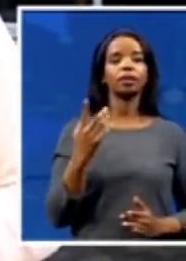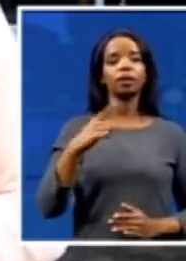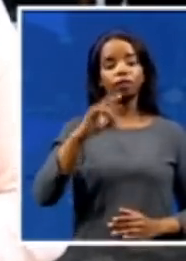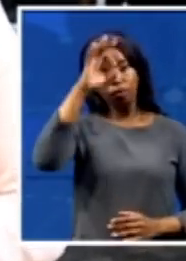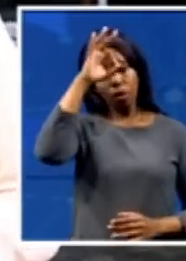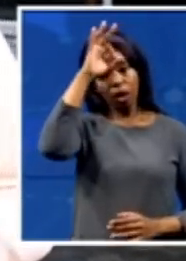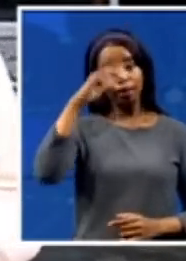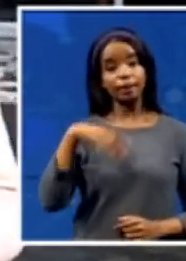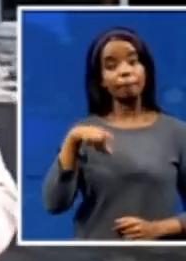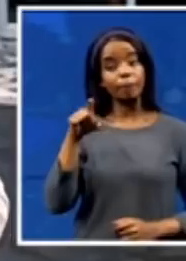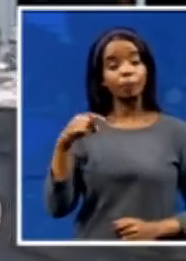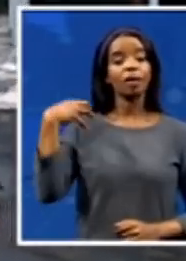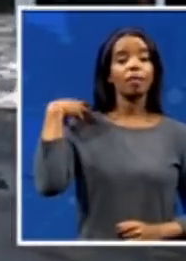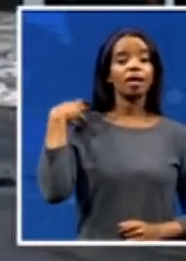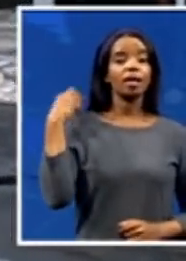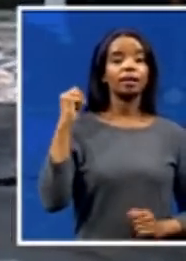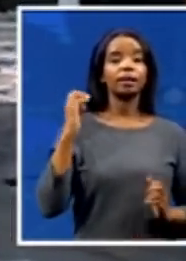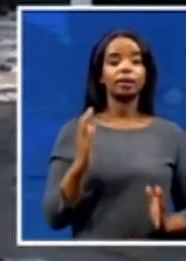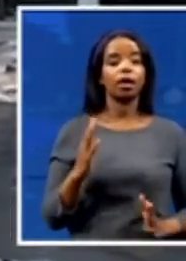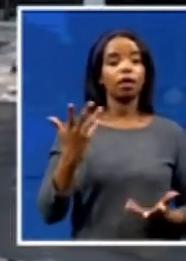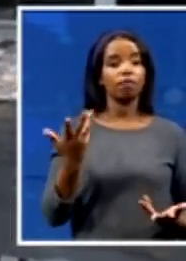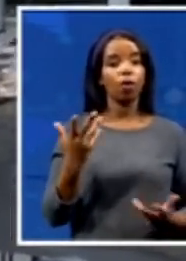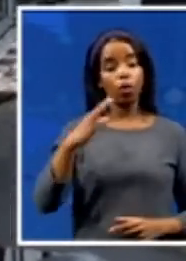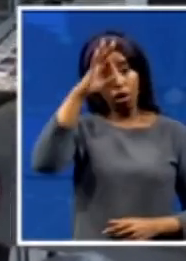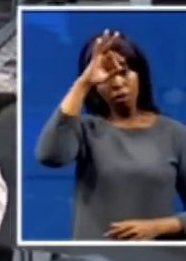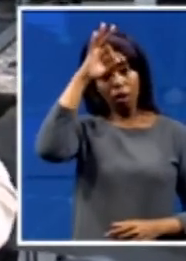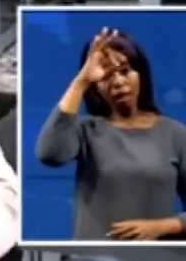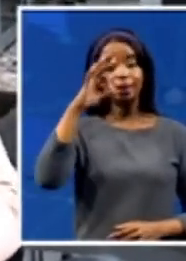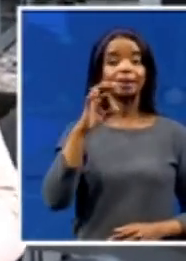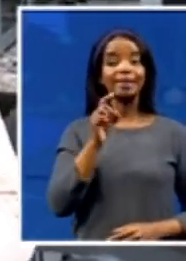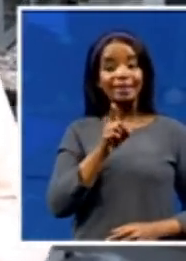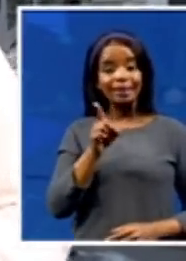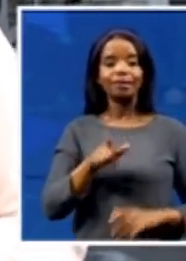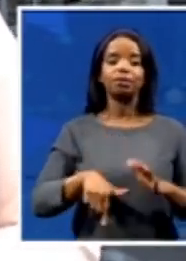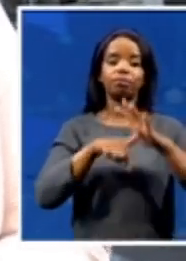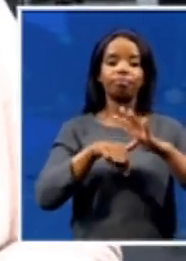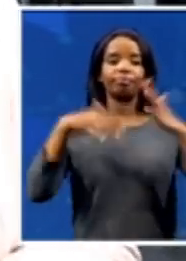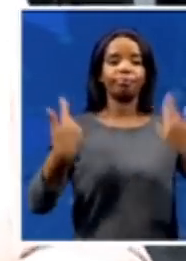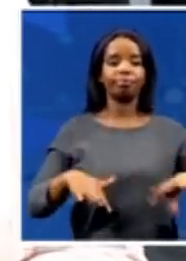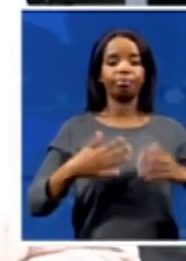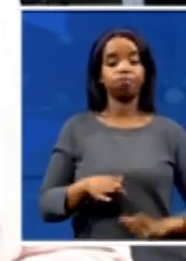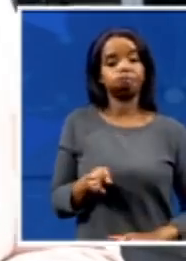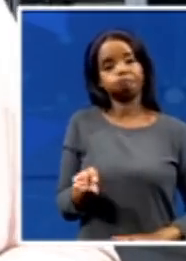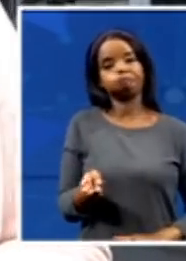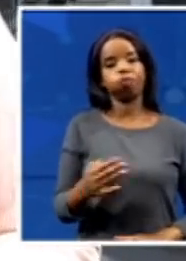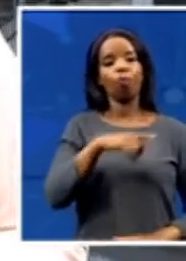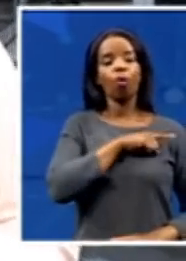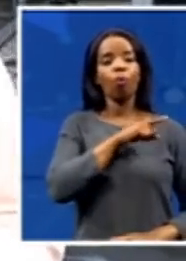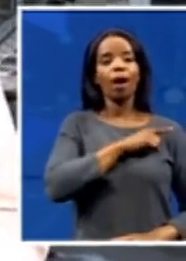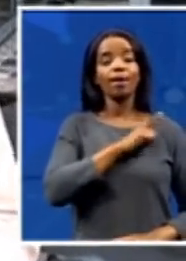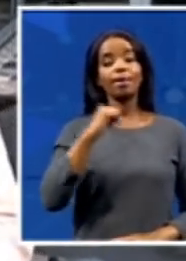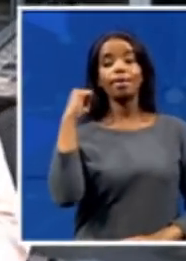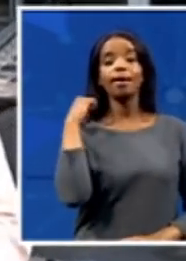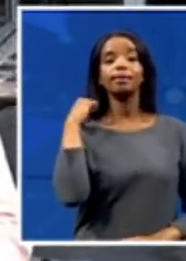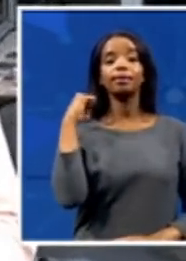in this visit as well, Desiree, especially after these incidents that were reported yesterday where there was looting